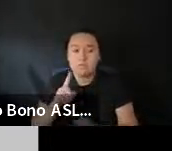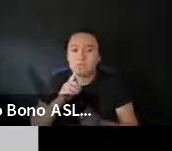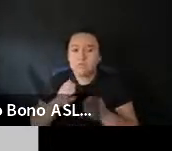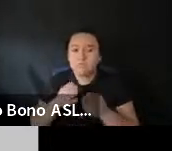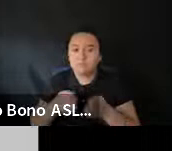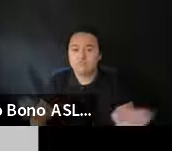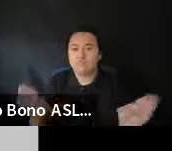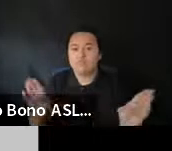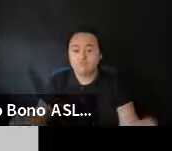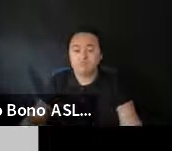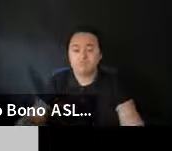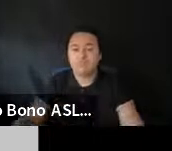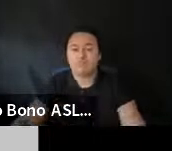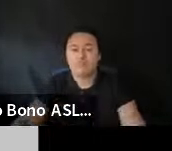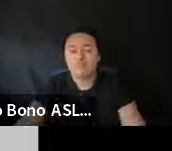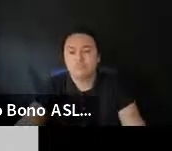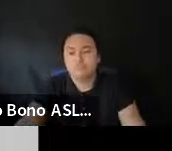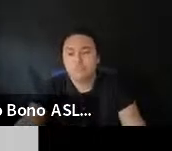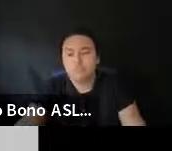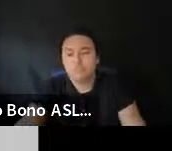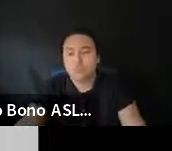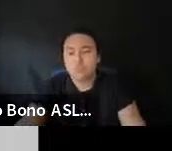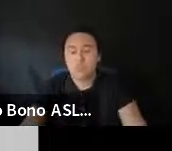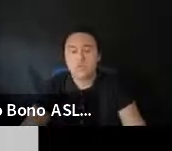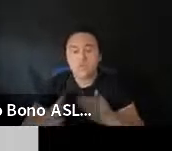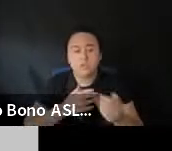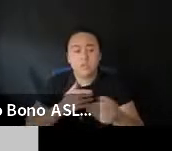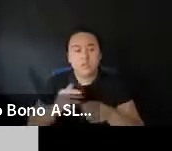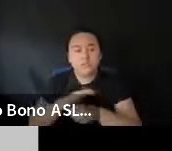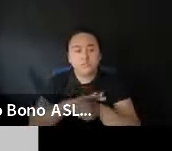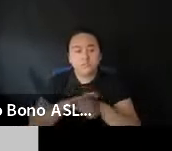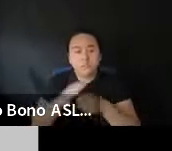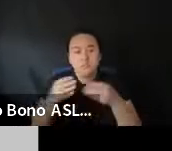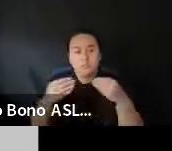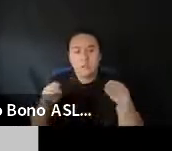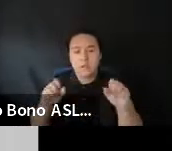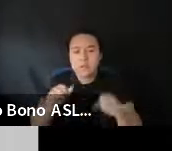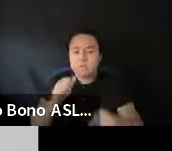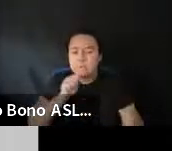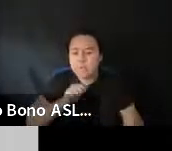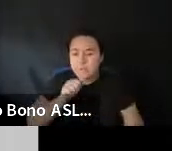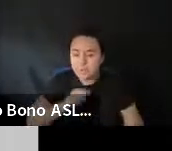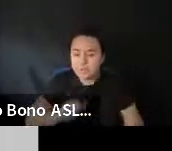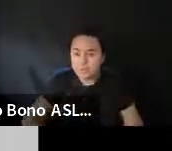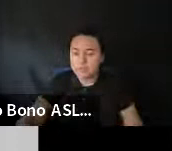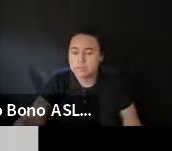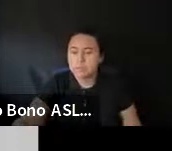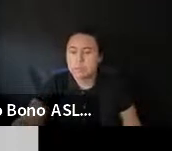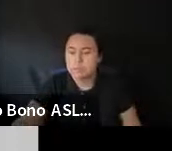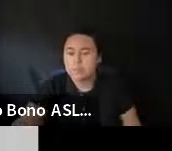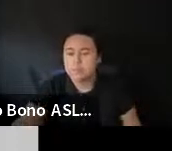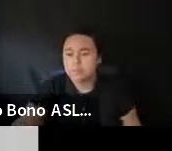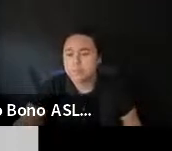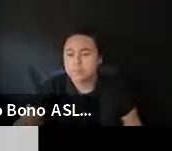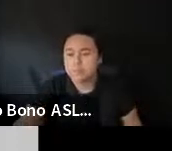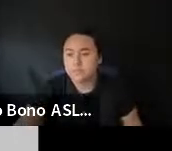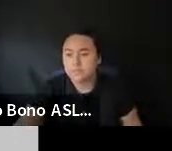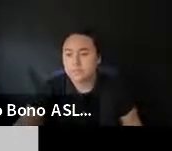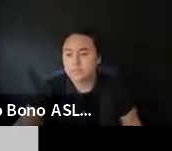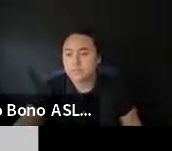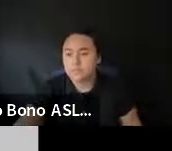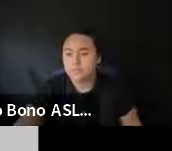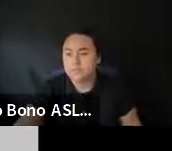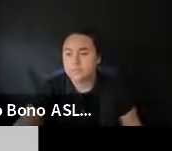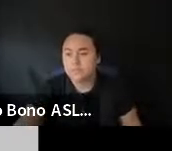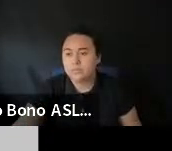whatever. The local market. Can. Can bear. Some states have a. cap of. You know. As small as. You know. 25